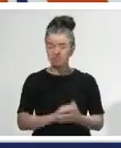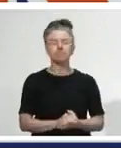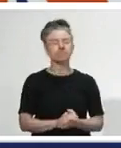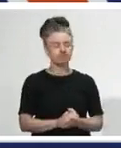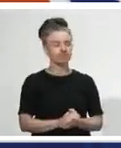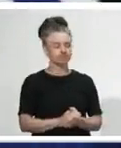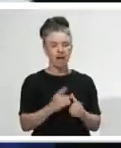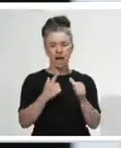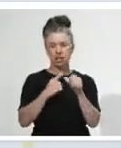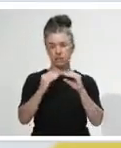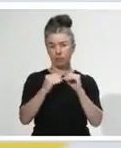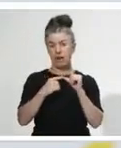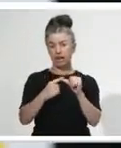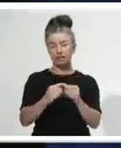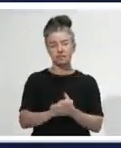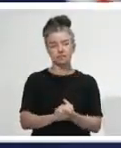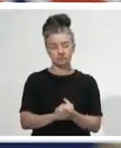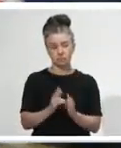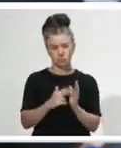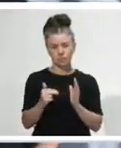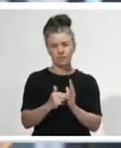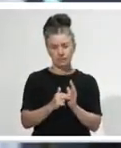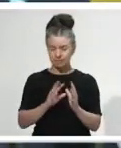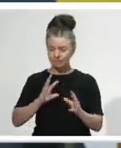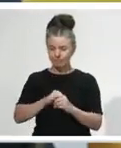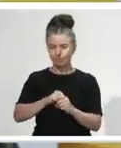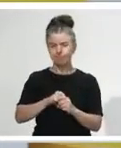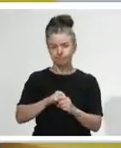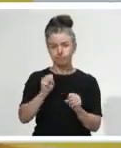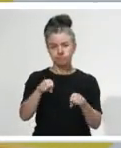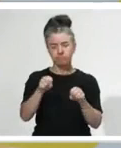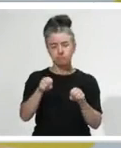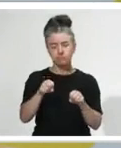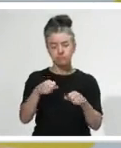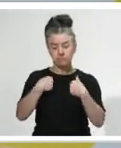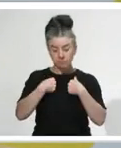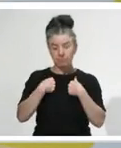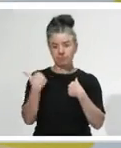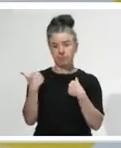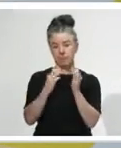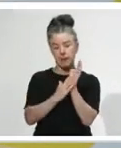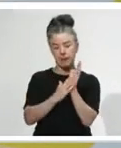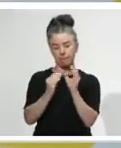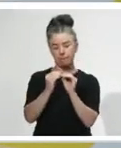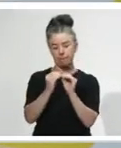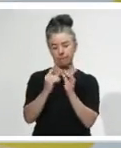What I can say is there's very active work underway between ourselves and MB to